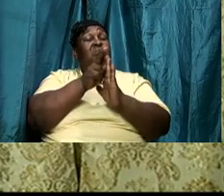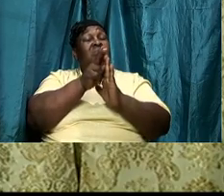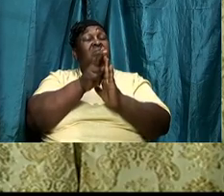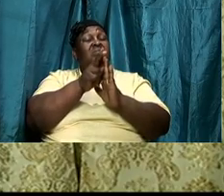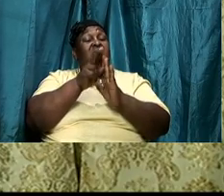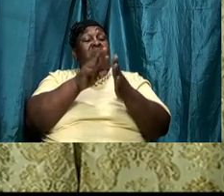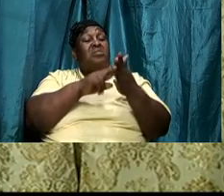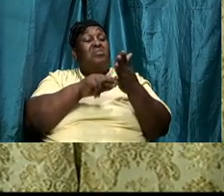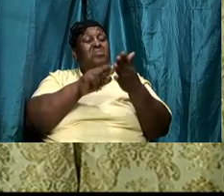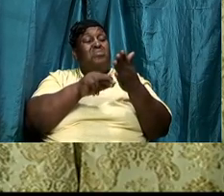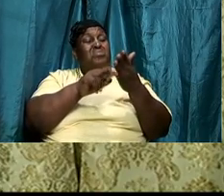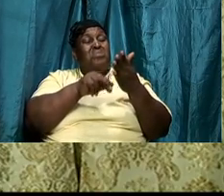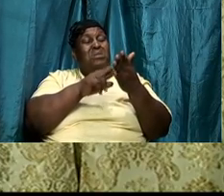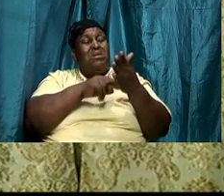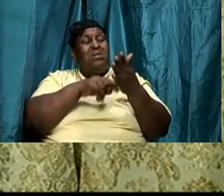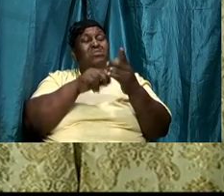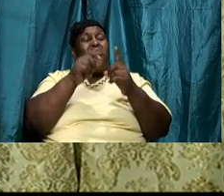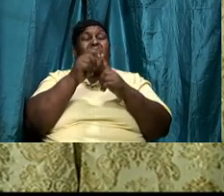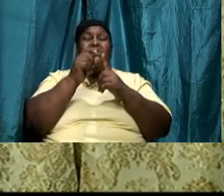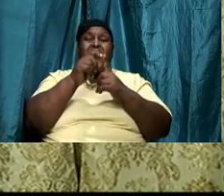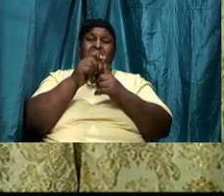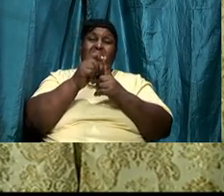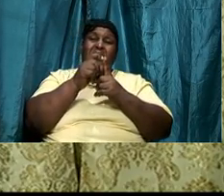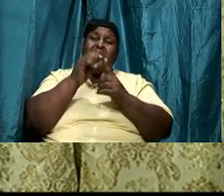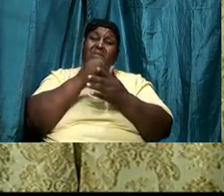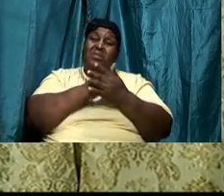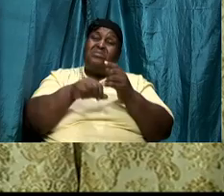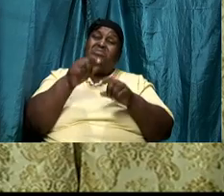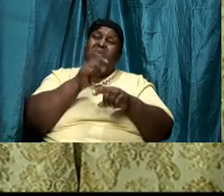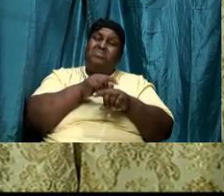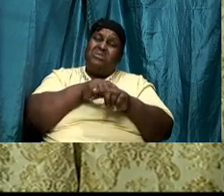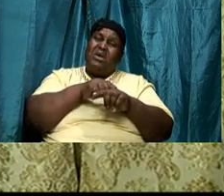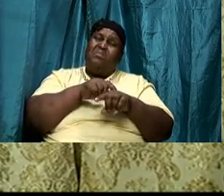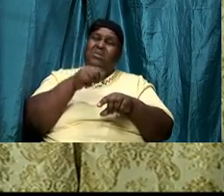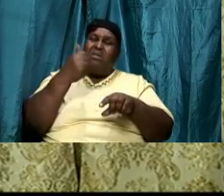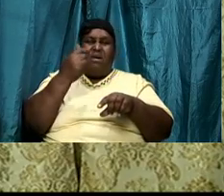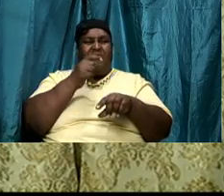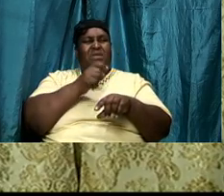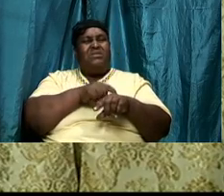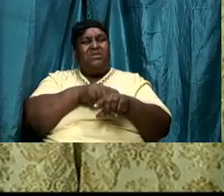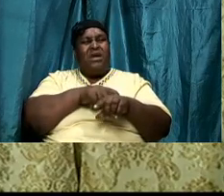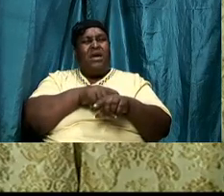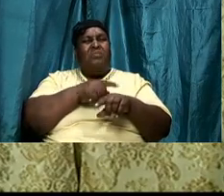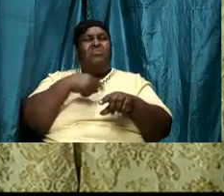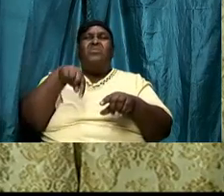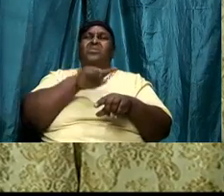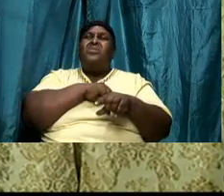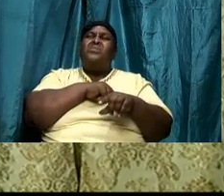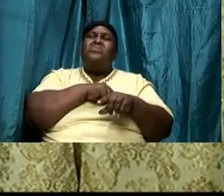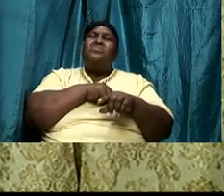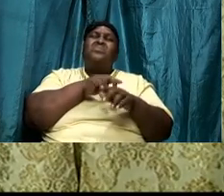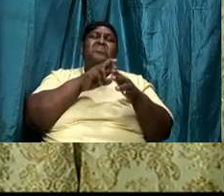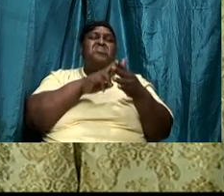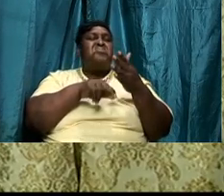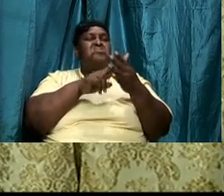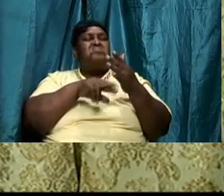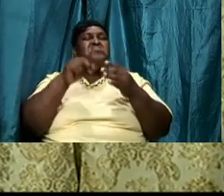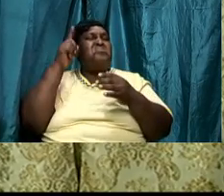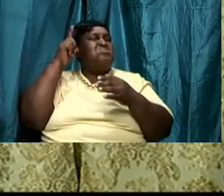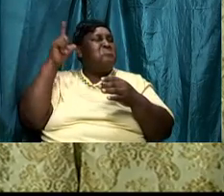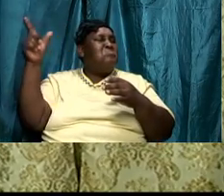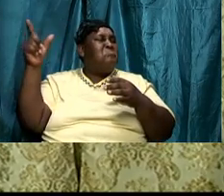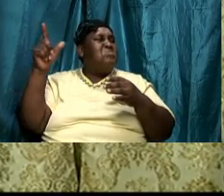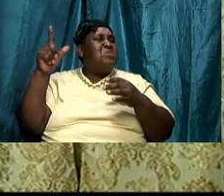and not just read it in your mind you know sometimes you do that and other times we read aloud and you just like you are meditating